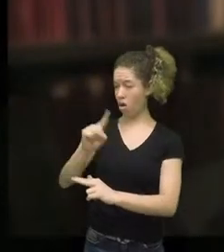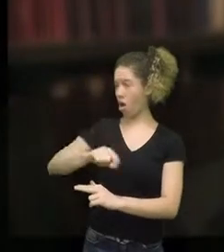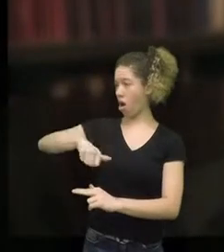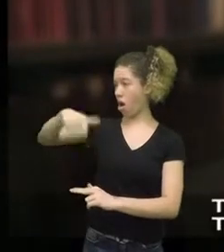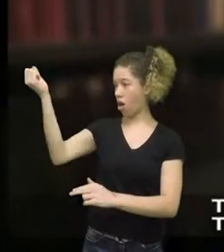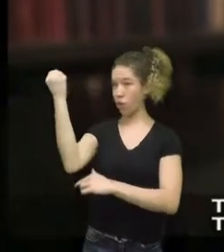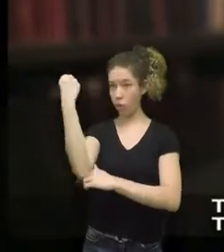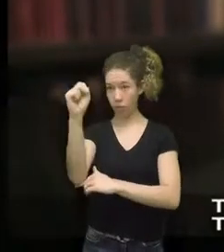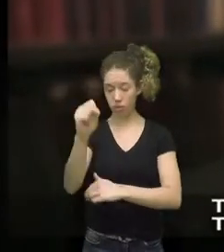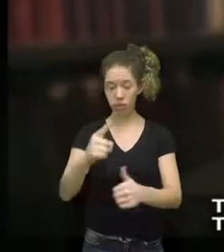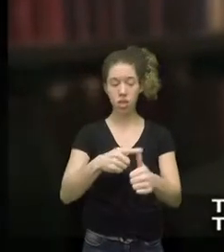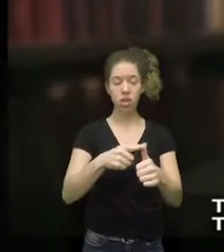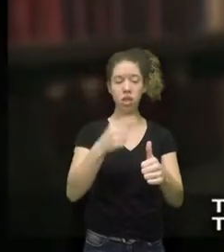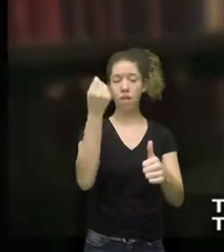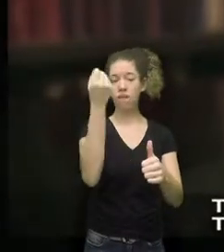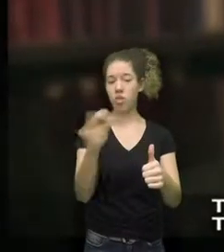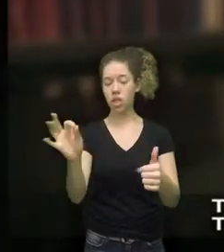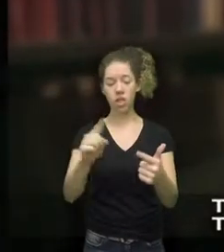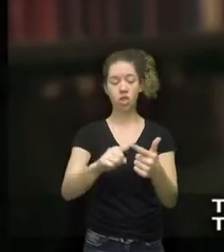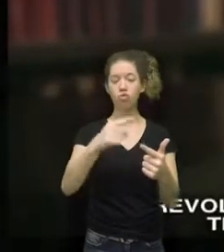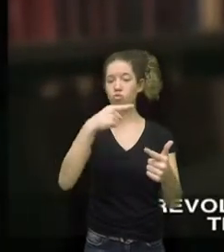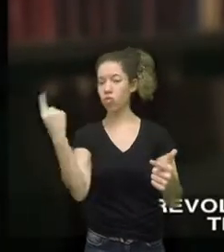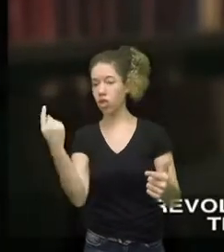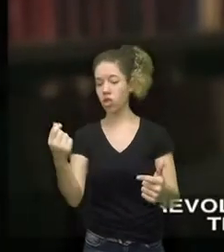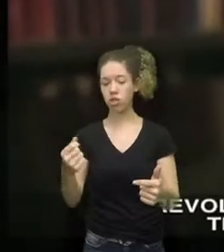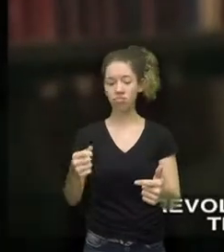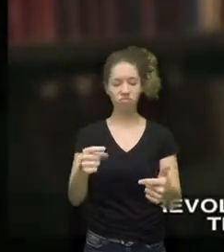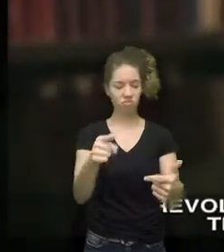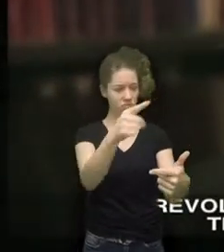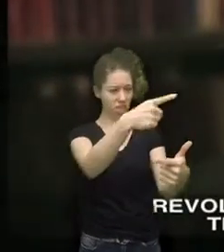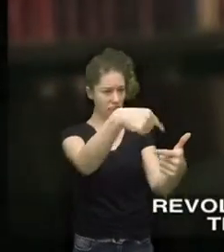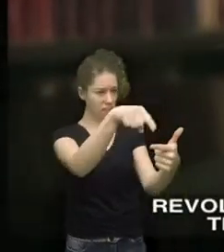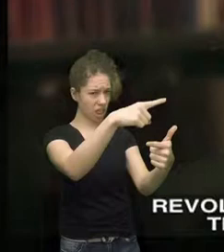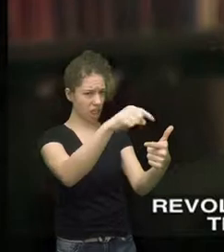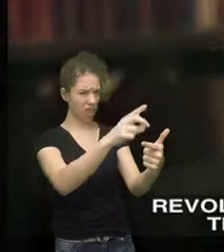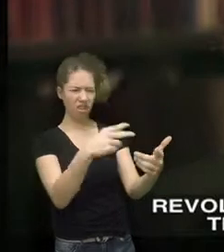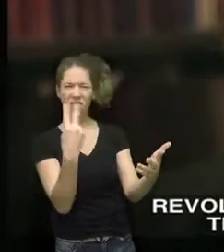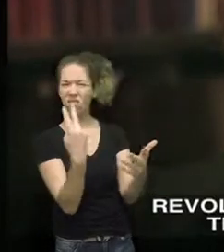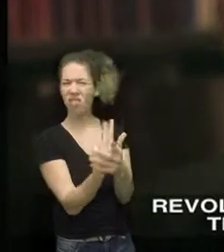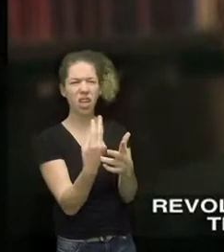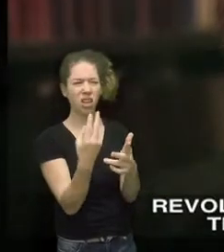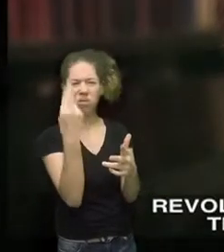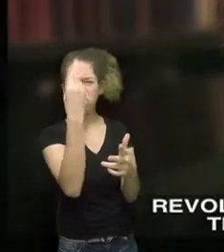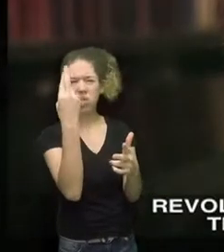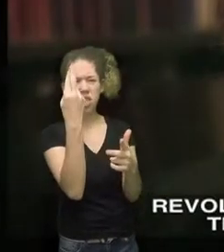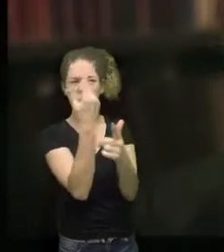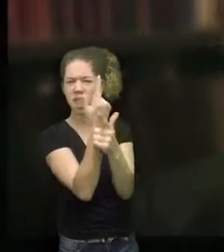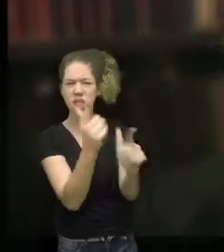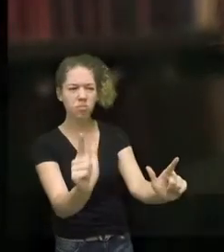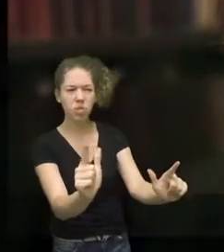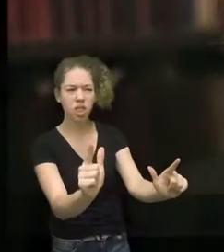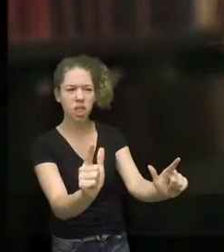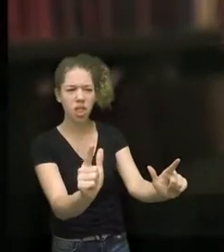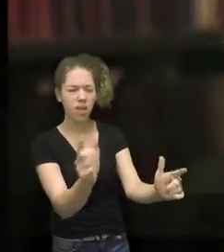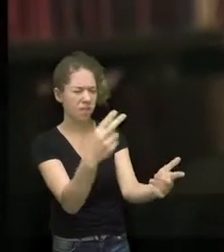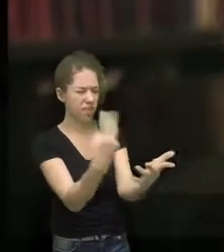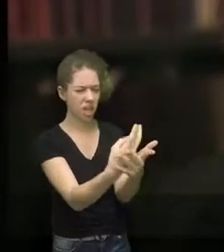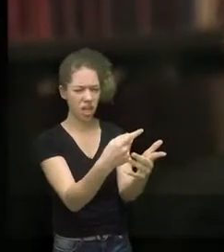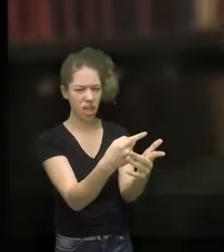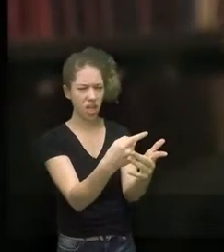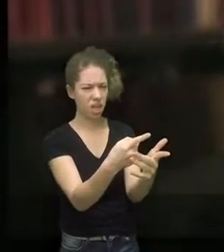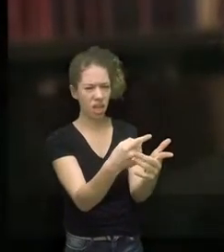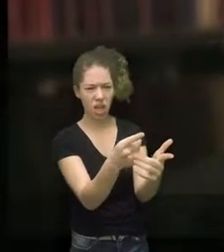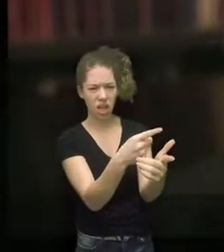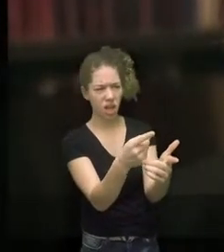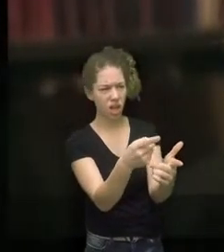others, the French revolution, the Russian revolution, revolutions that fail to realize their promise of liberty, revolutions